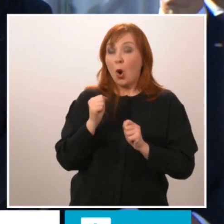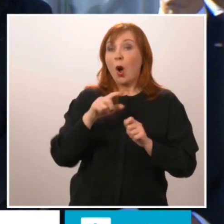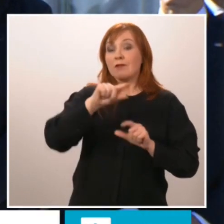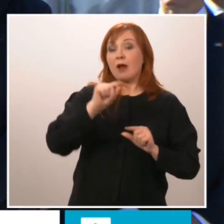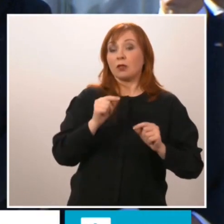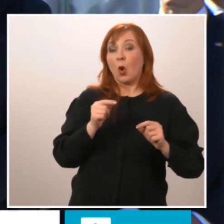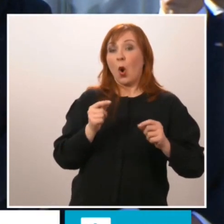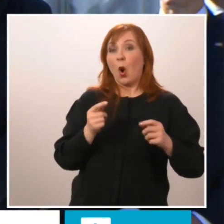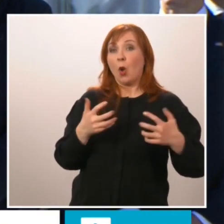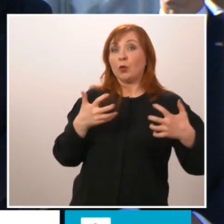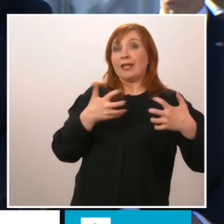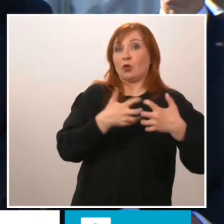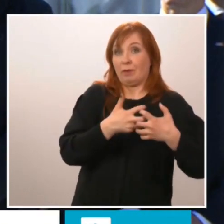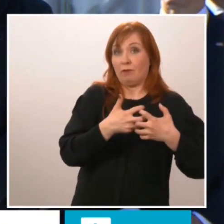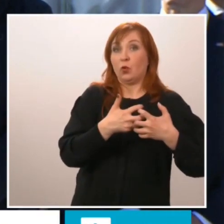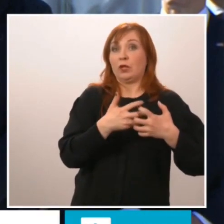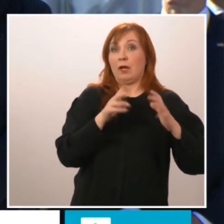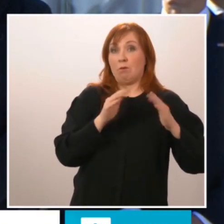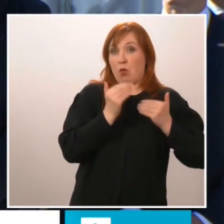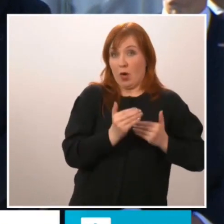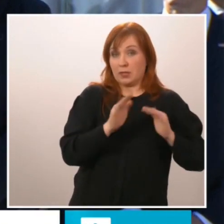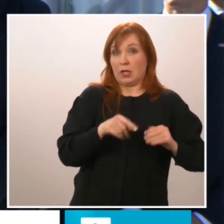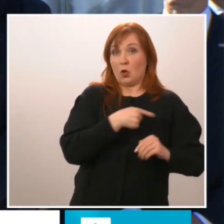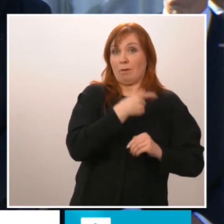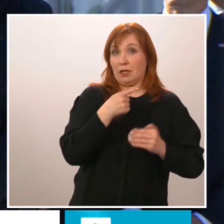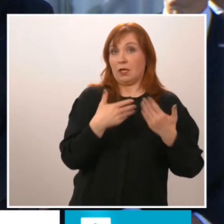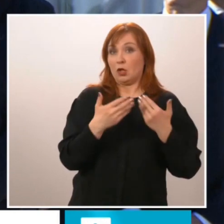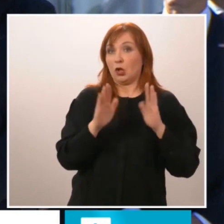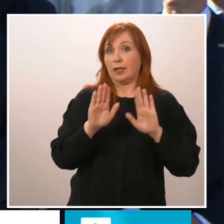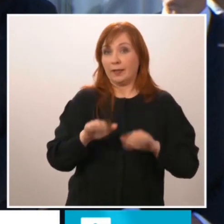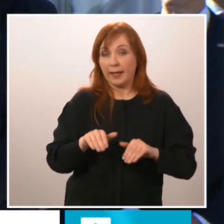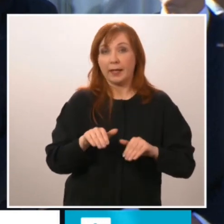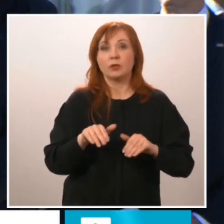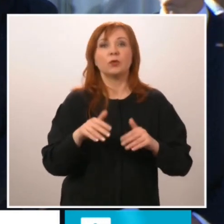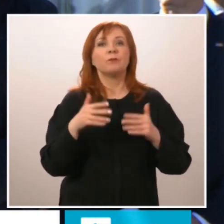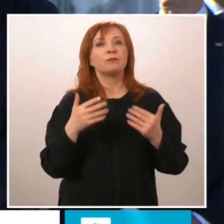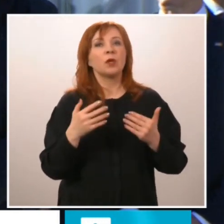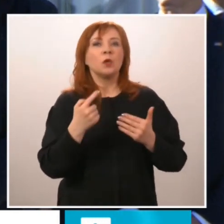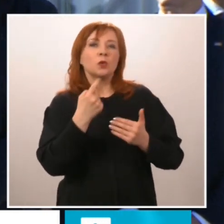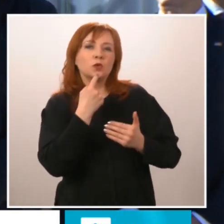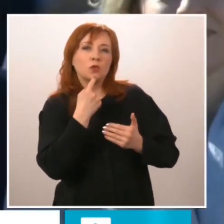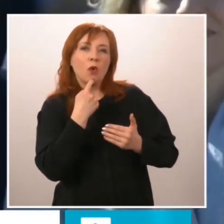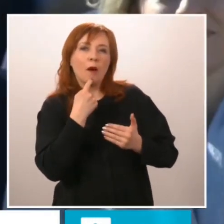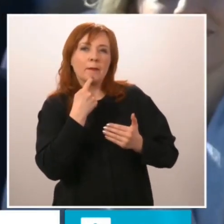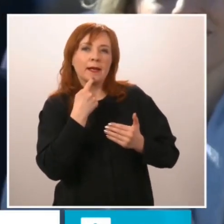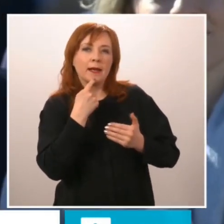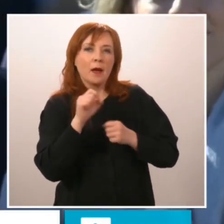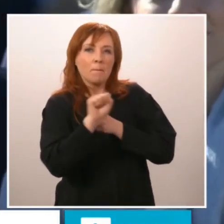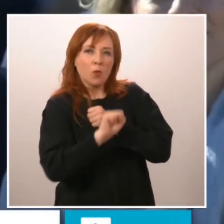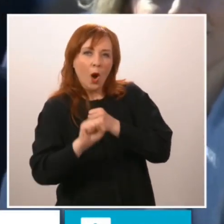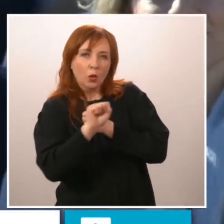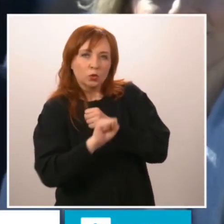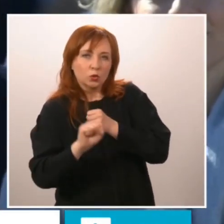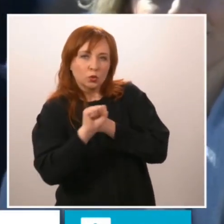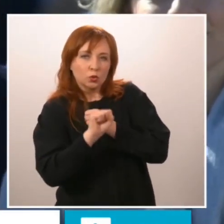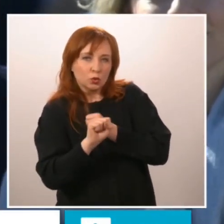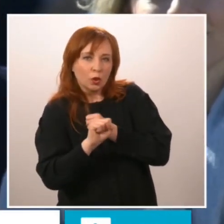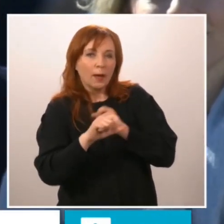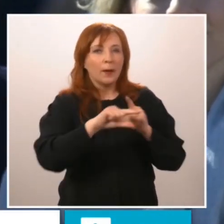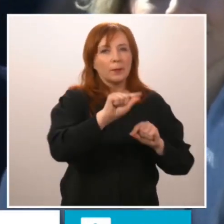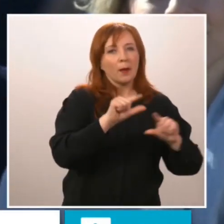There is still considerable work ahead to integrate Finland's defense as part of